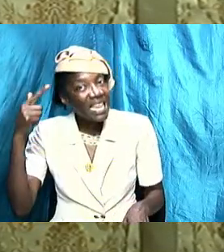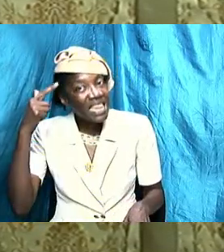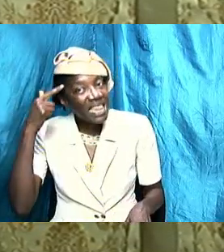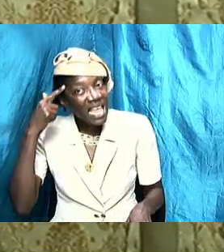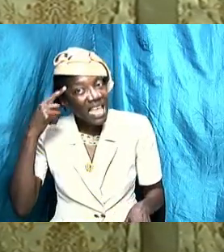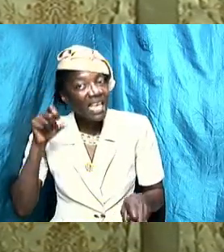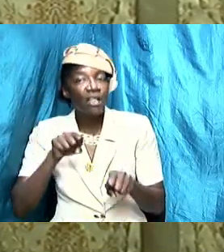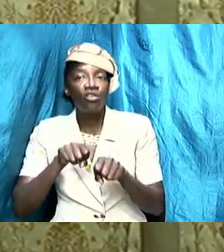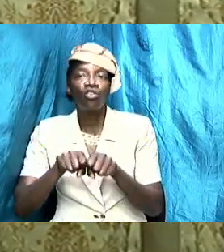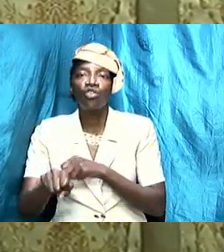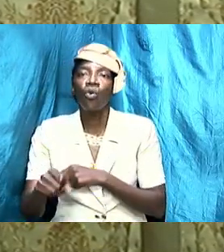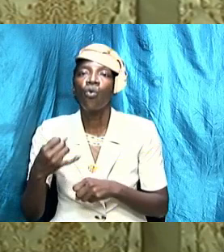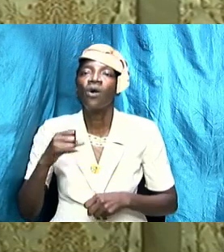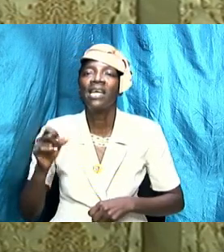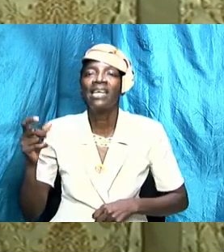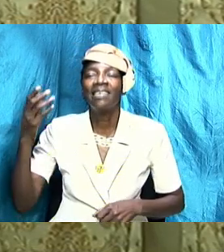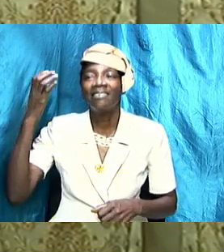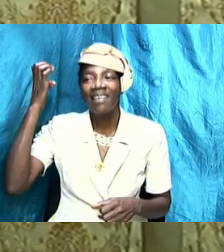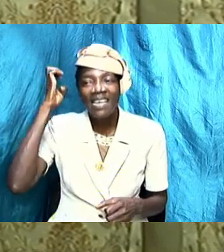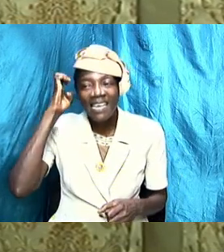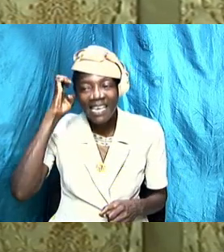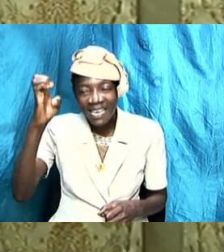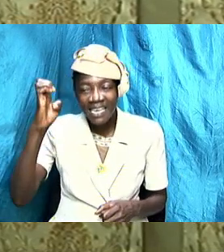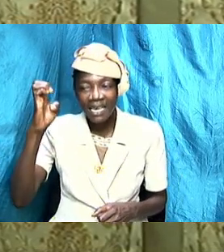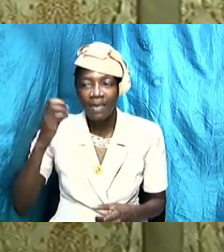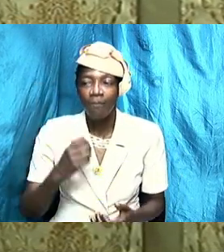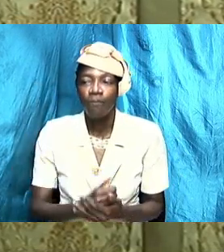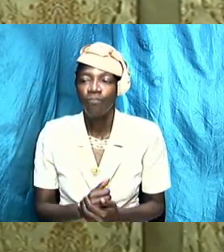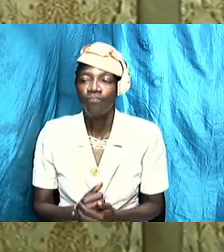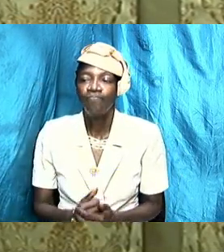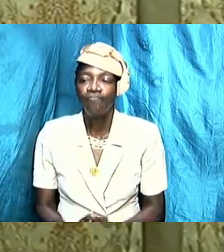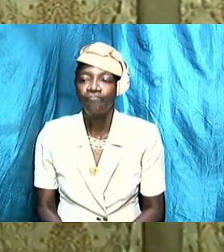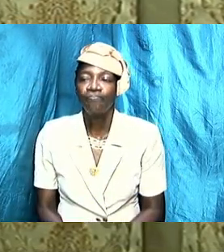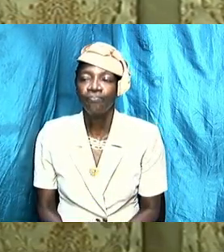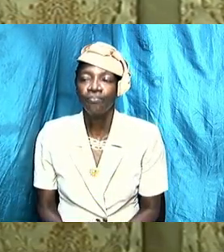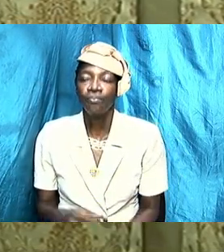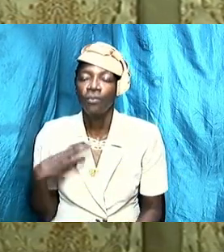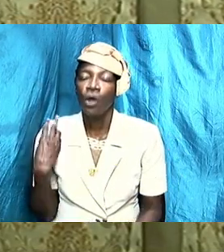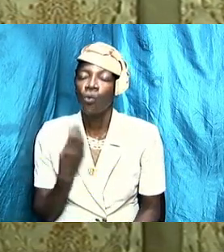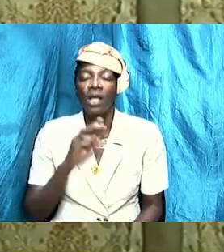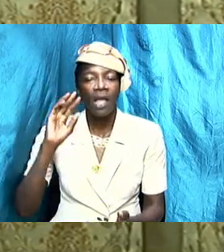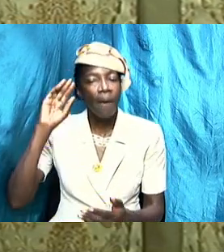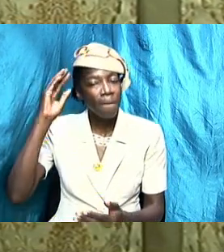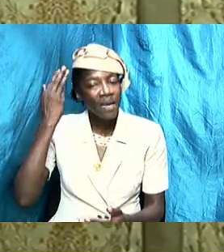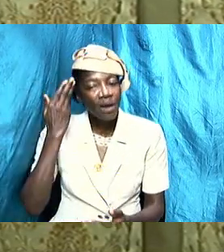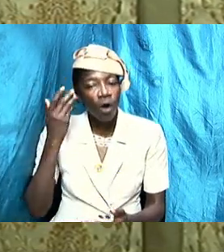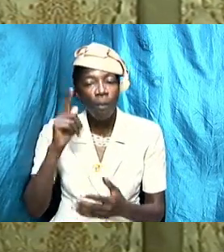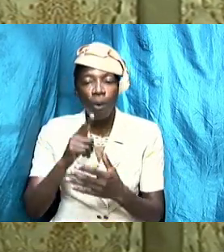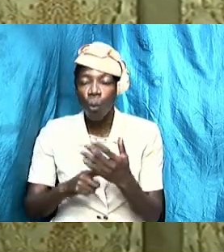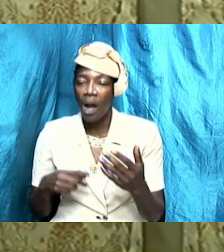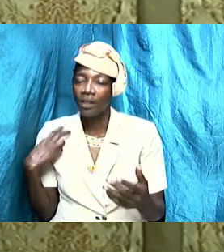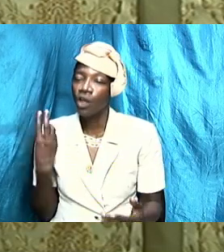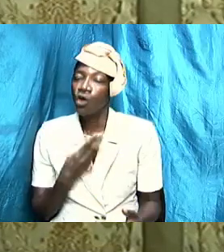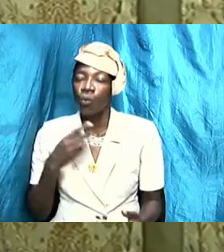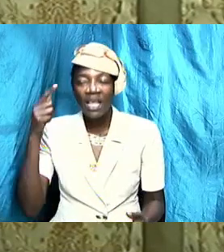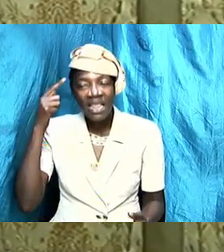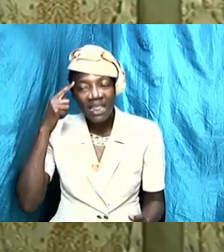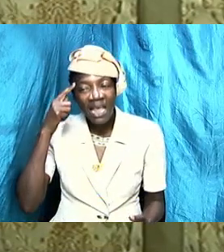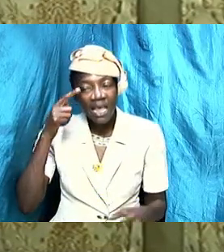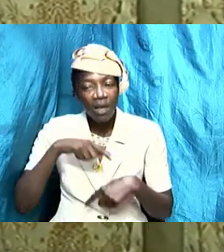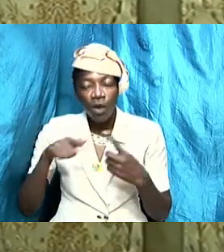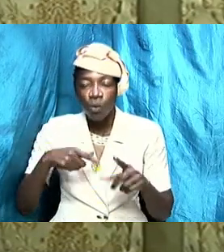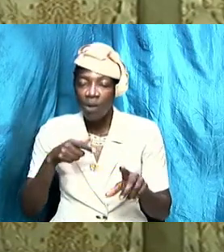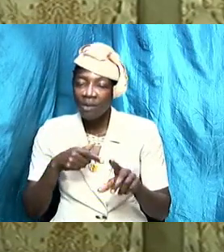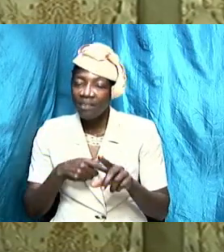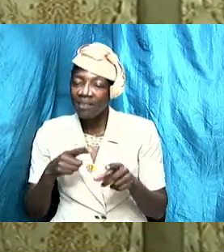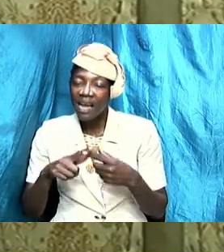so is he we become what we think so when we start to think that